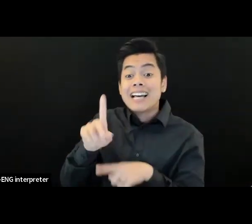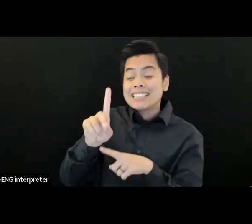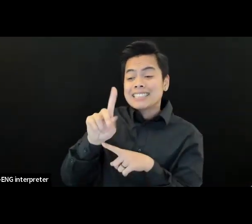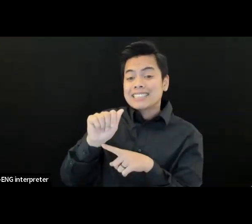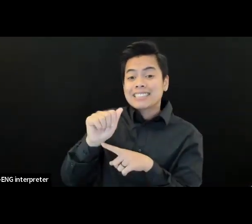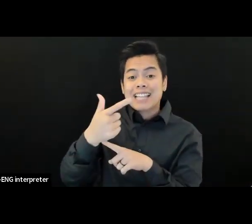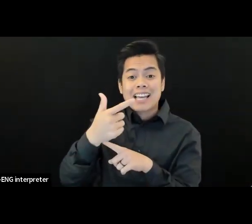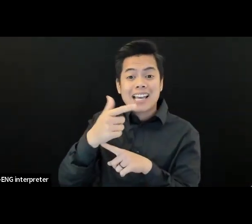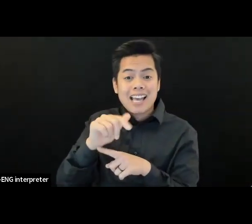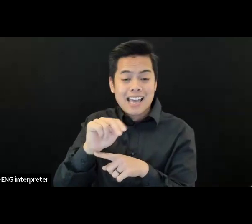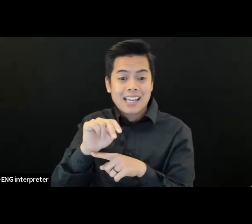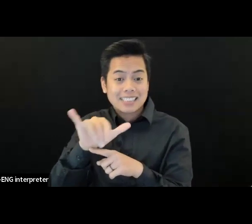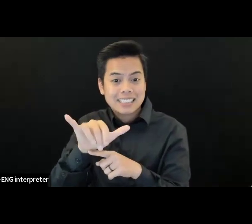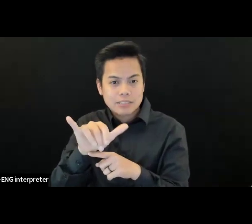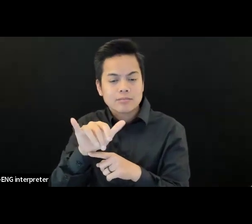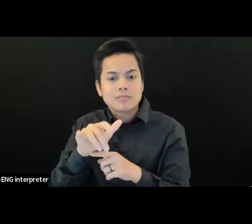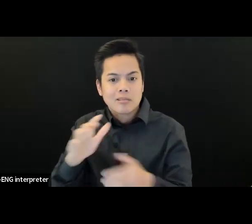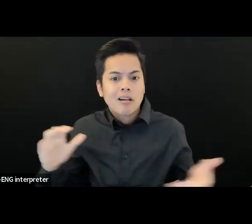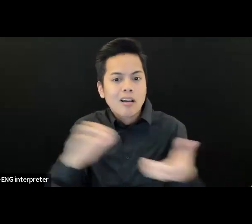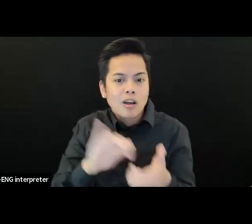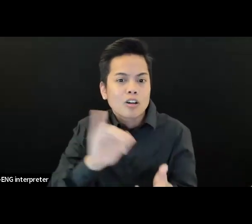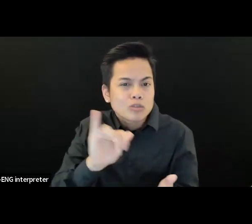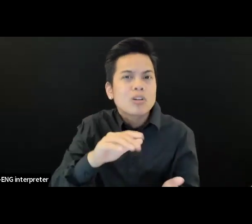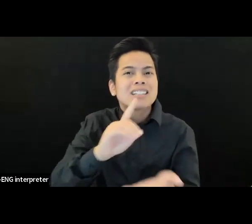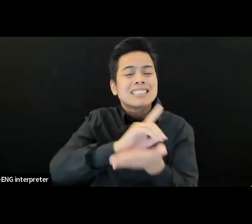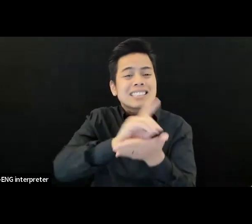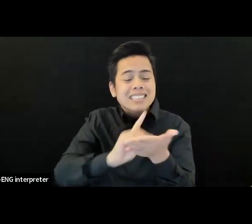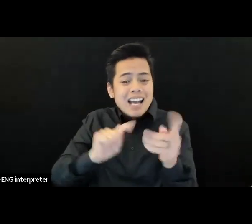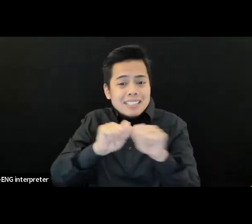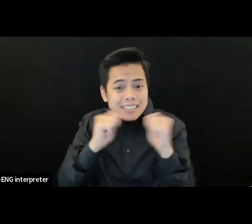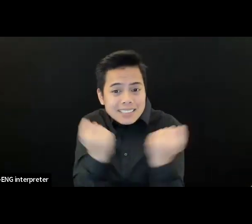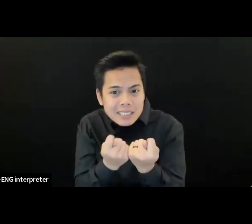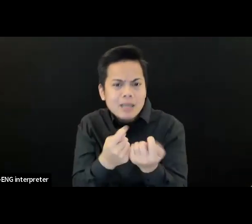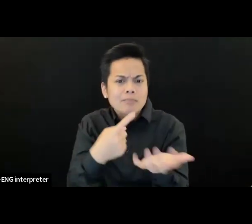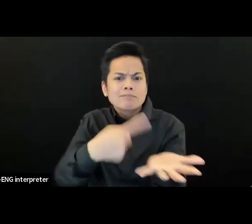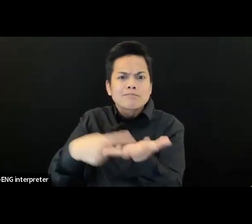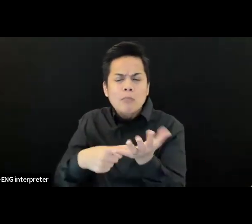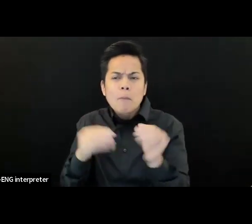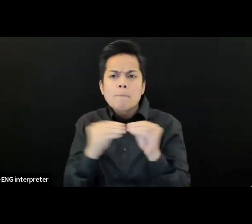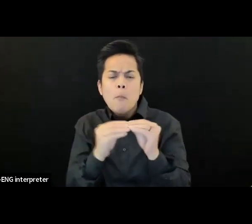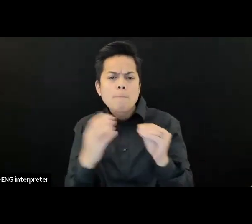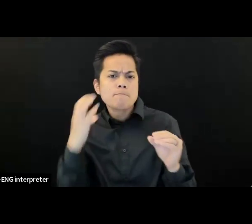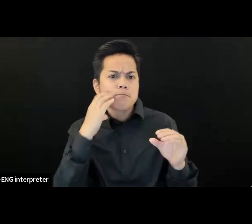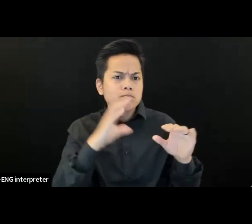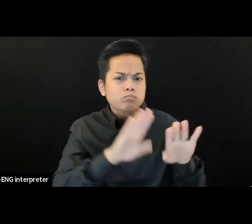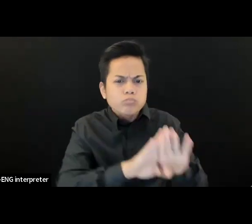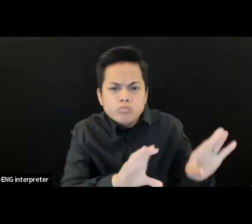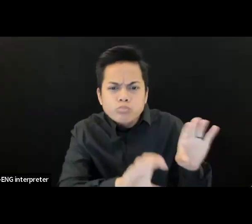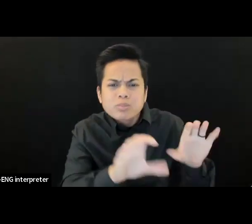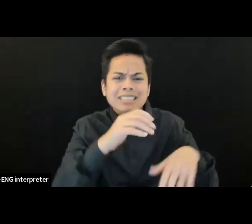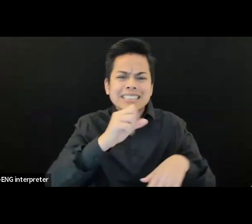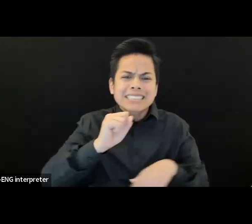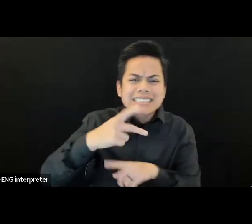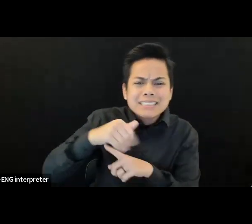And then finally, which I'll talk about a little bit more on the next few slides, we've been facilitating focus